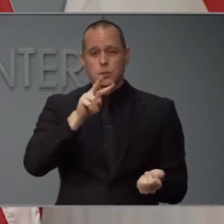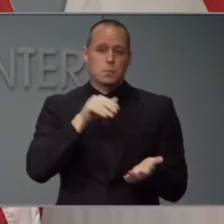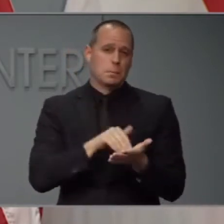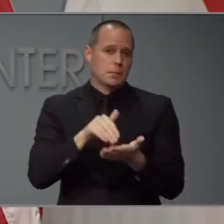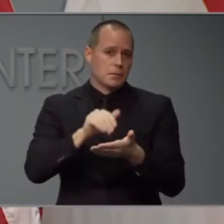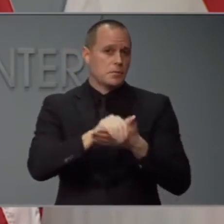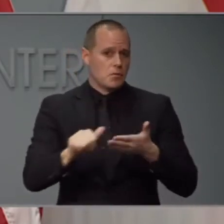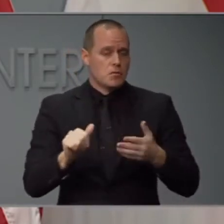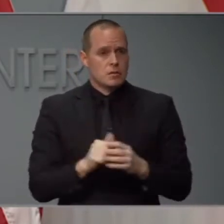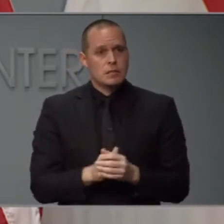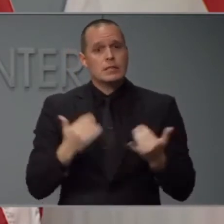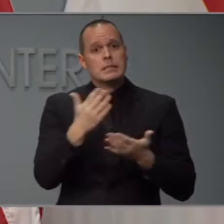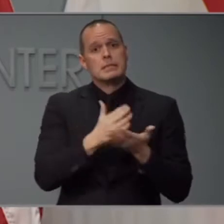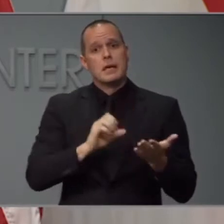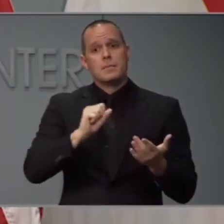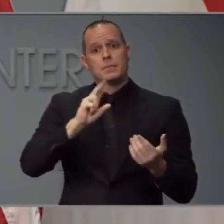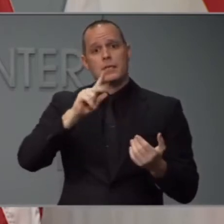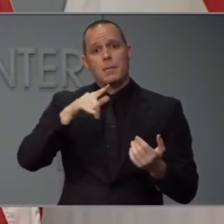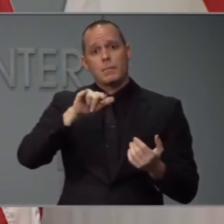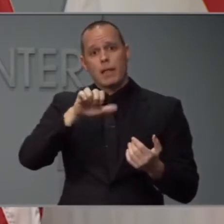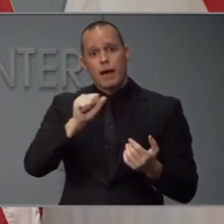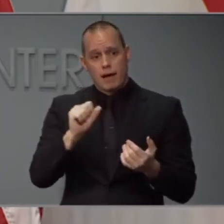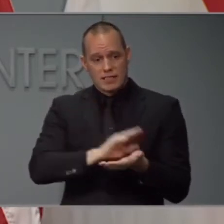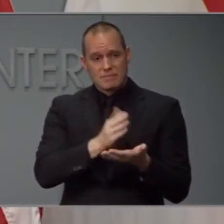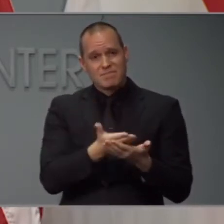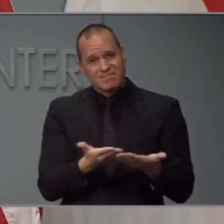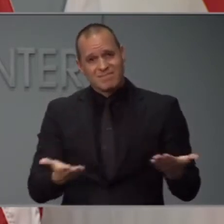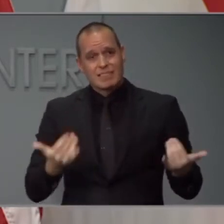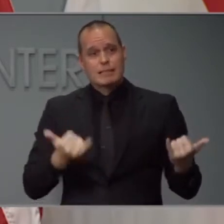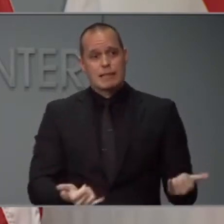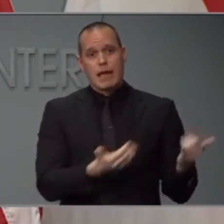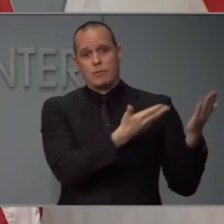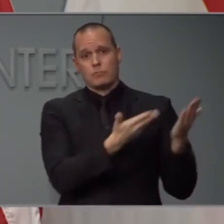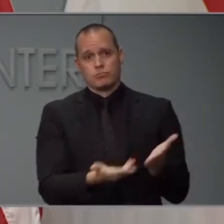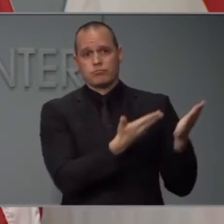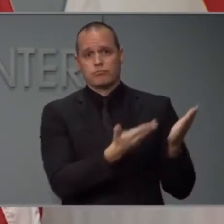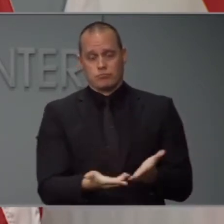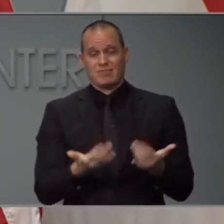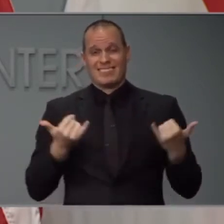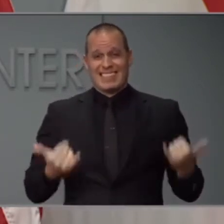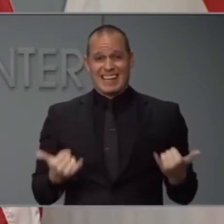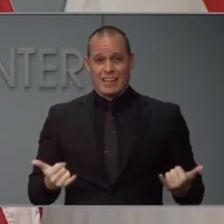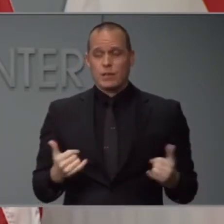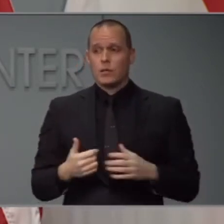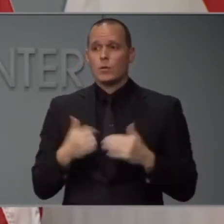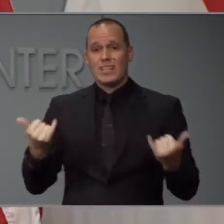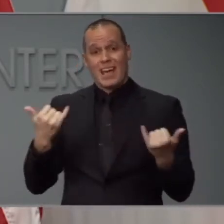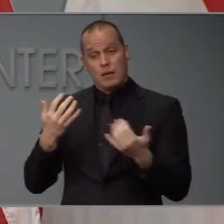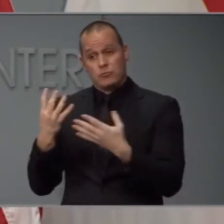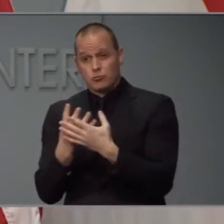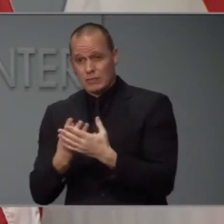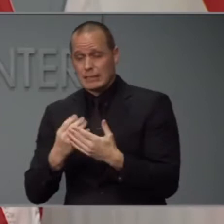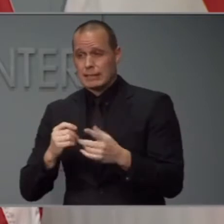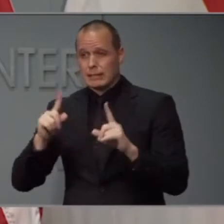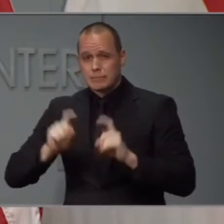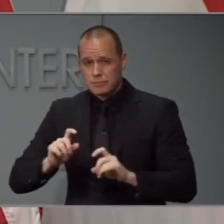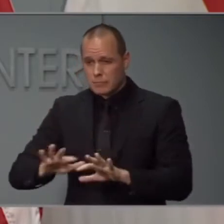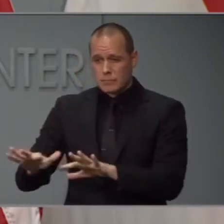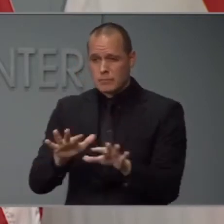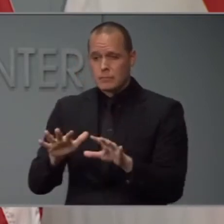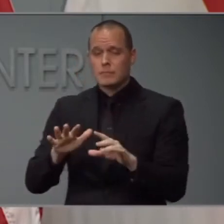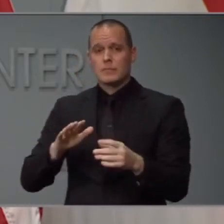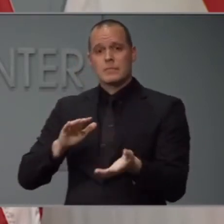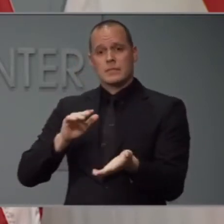of these supplies are now starting to arrive. We're also working to register and screen disaster medical volunteers, including